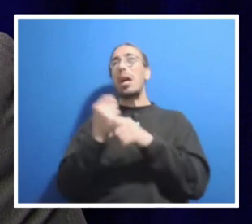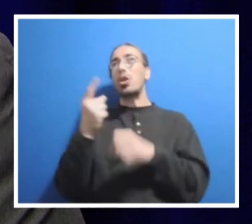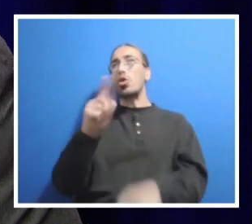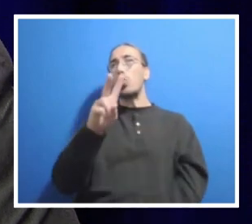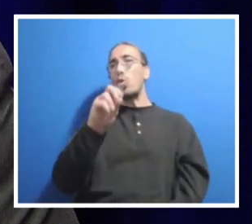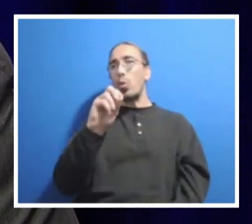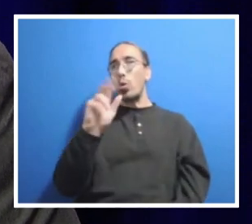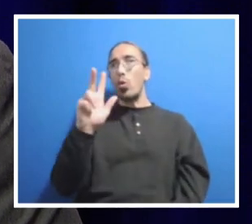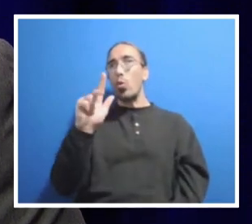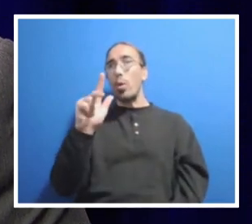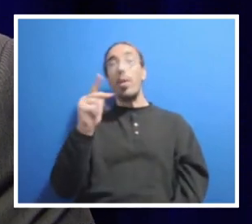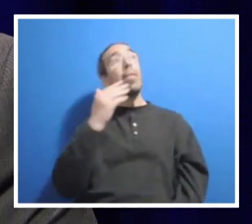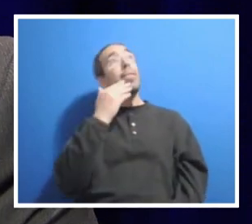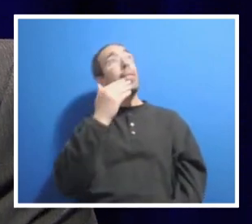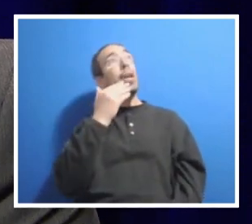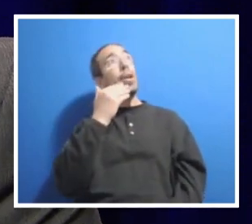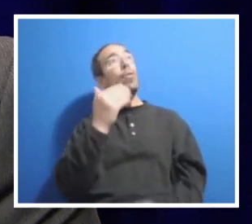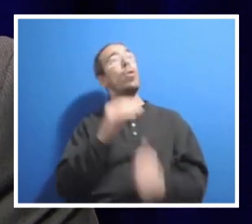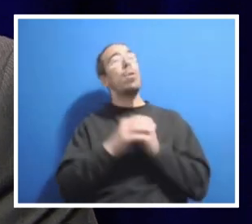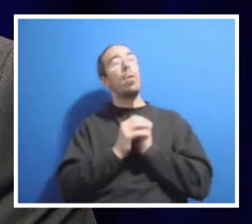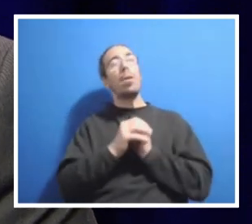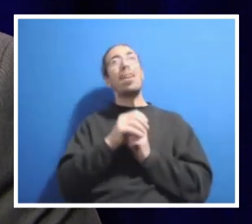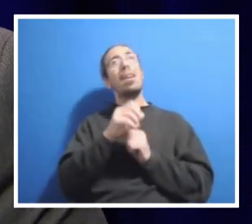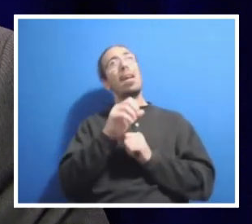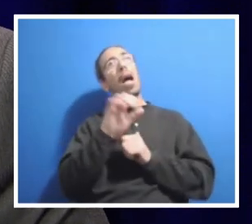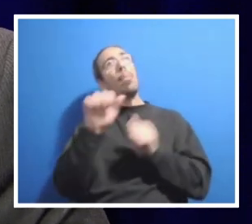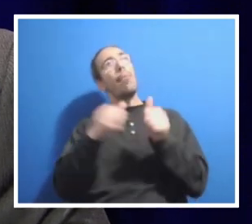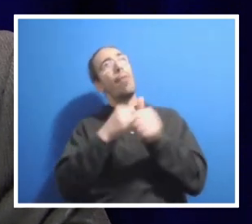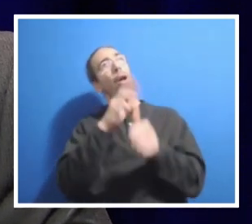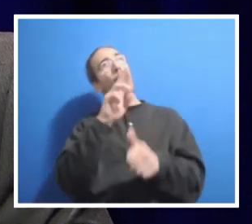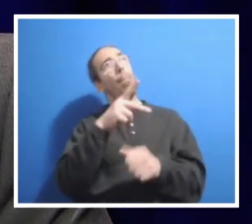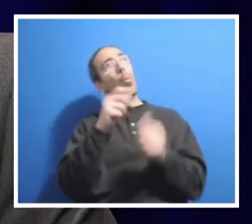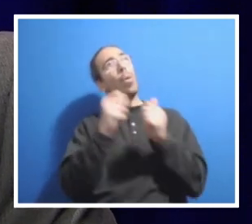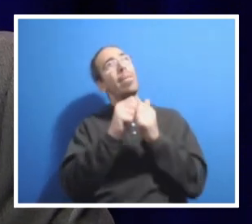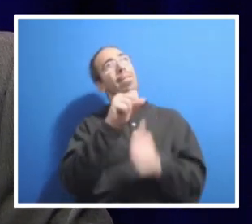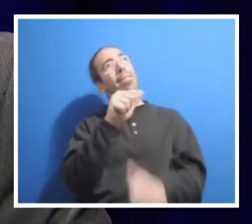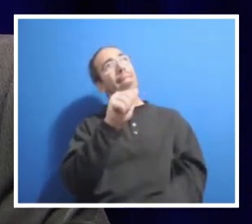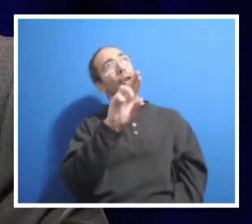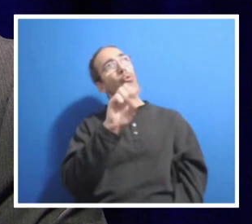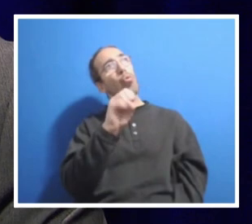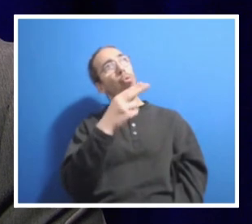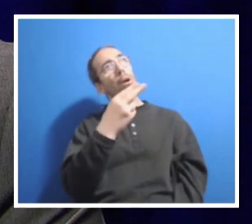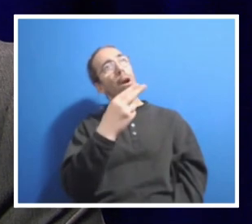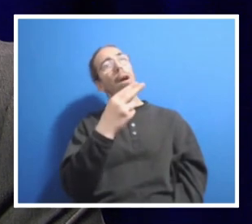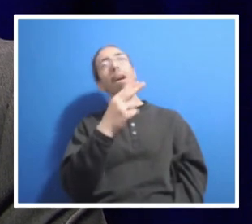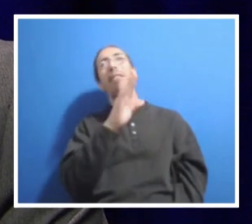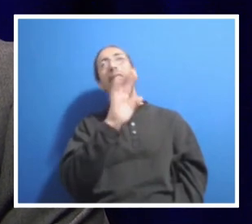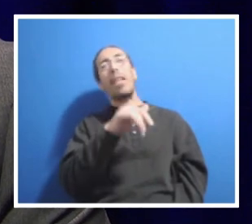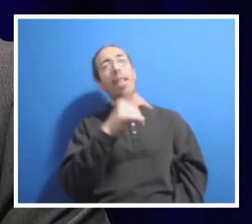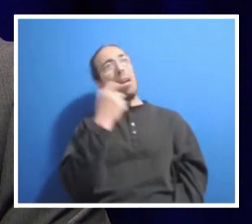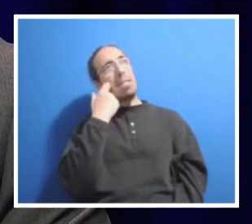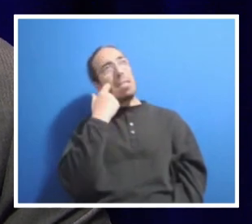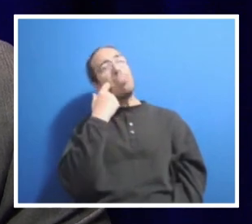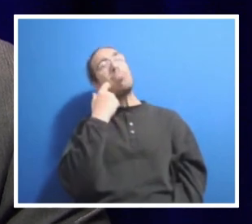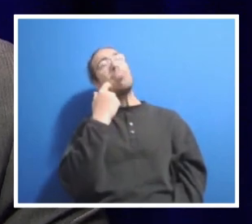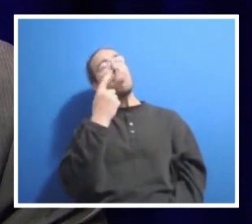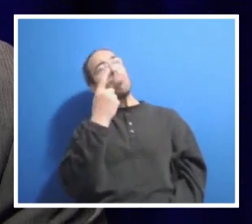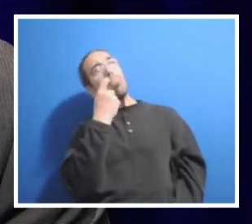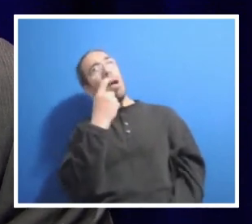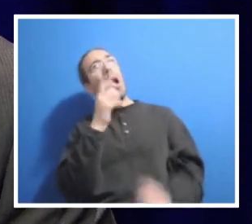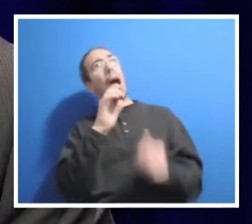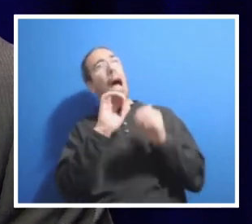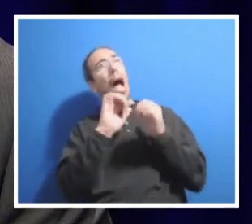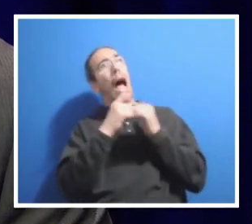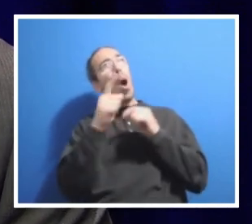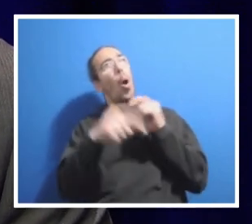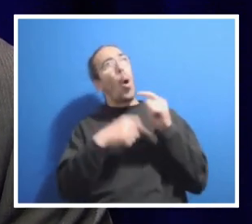Thank you very much. Sarah, I'm going to follow up with you on that. Can you give us any, from your perspective, how, when we could see